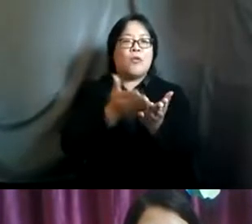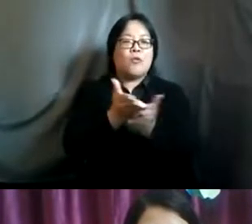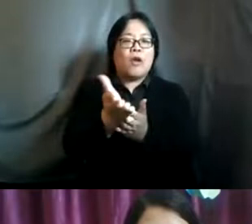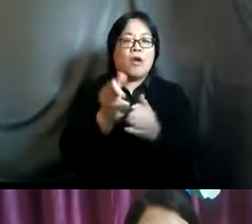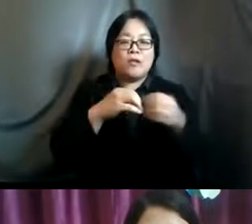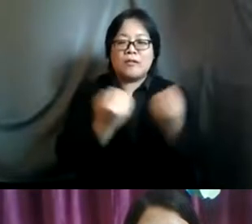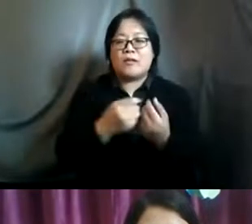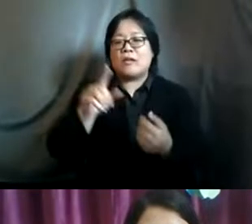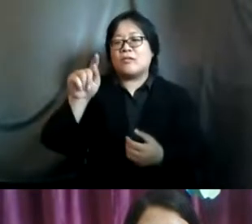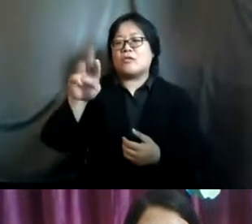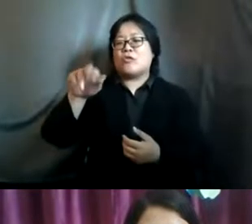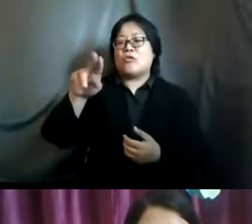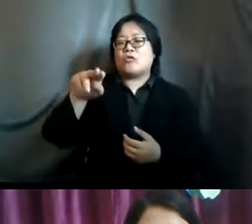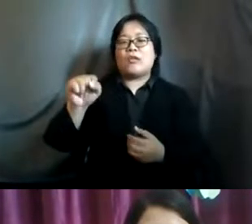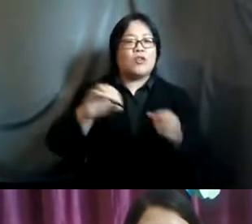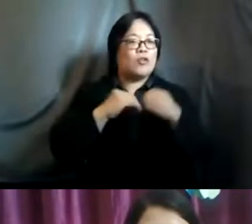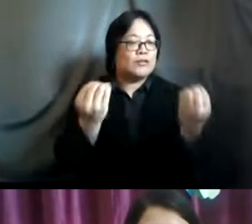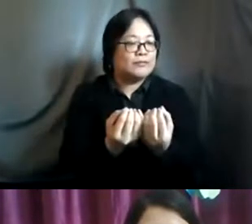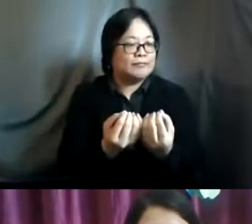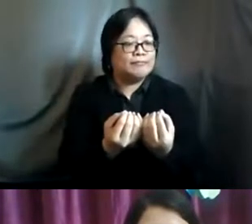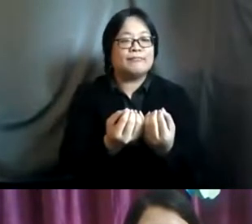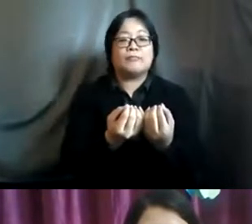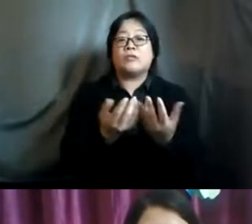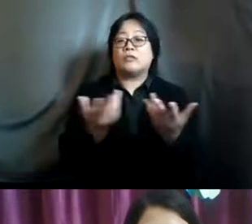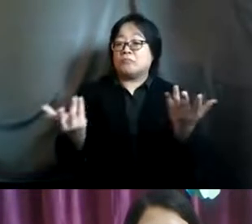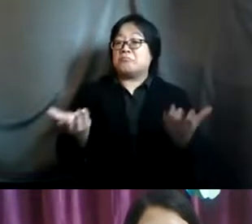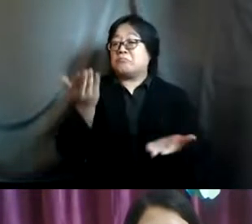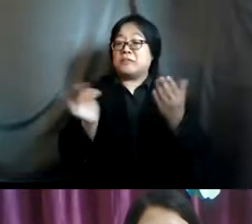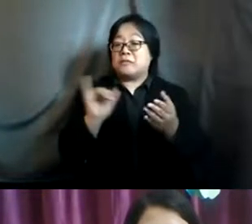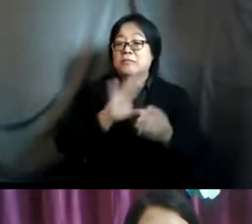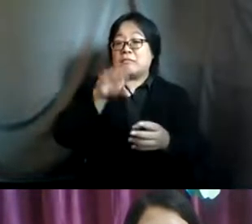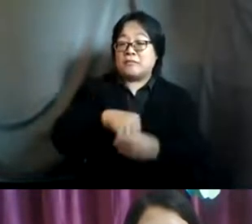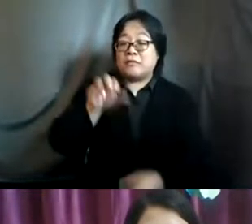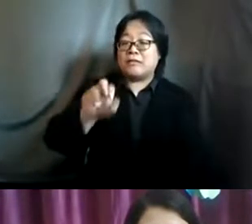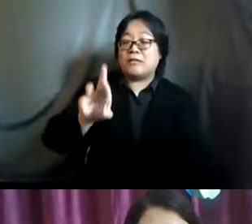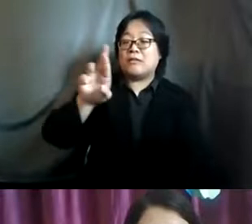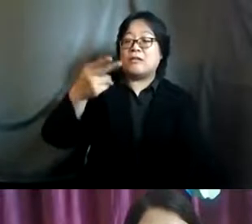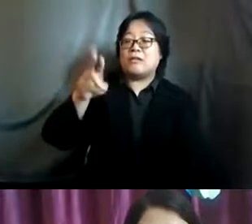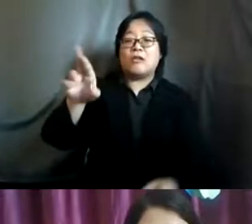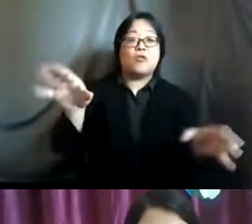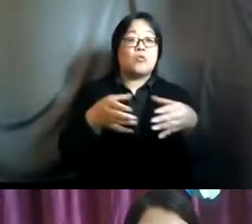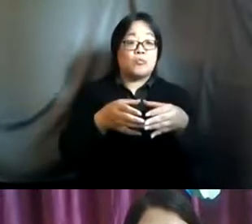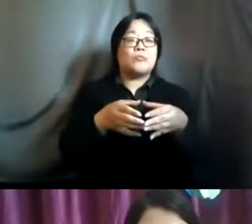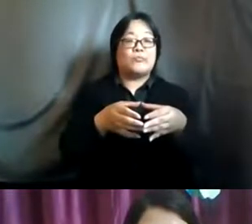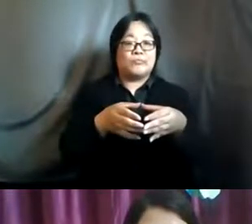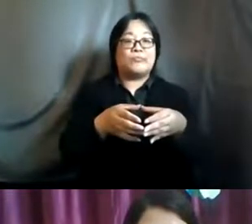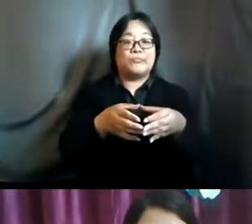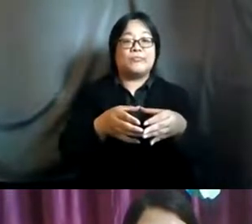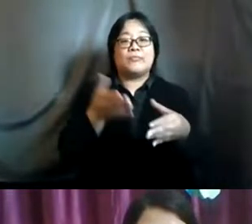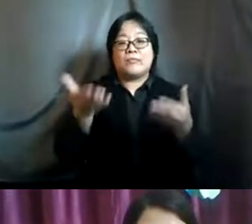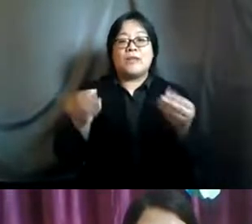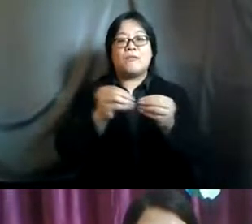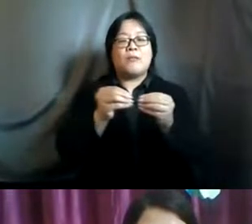organizations right um and even within uh the srhr movement there's always been like uh more conservative